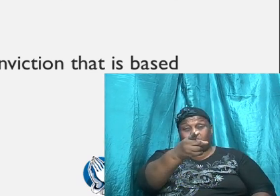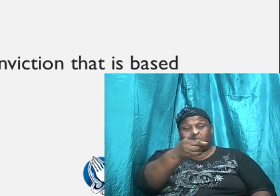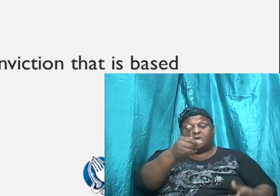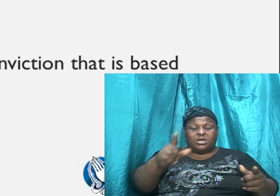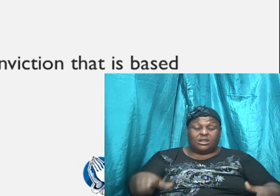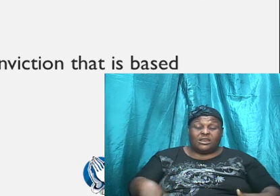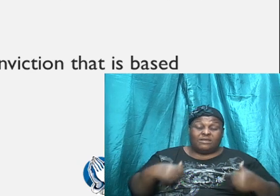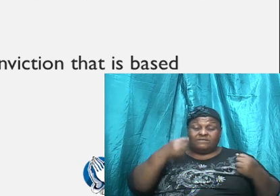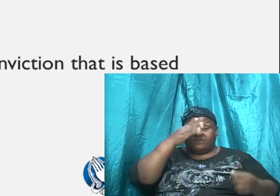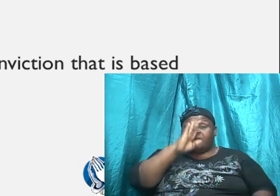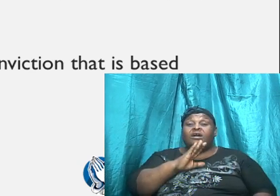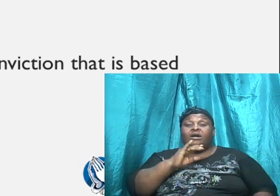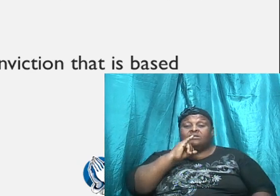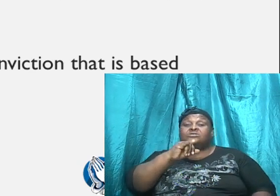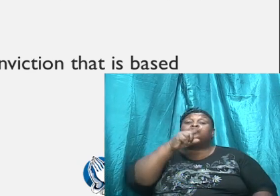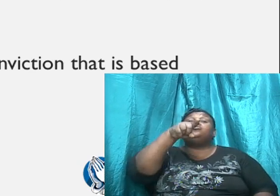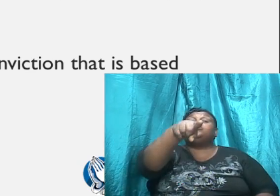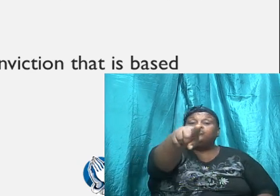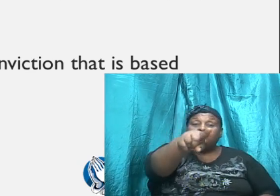for God, God is you,